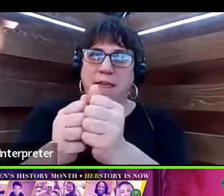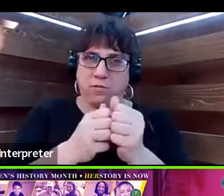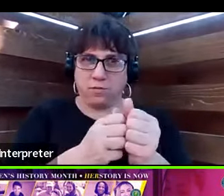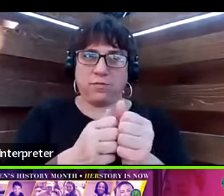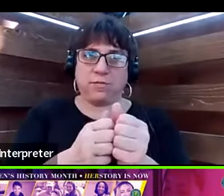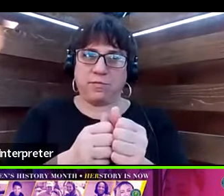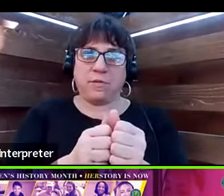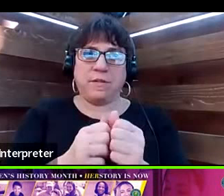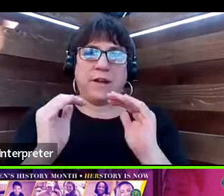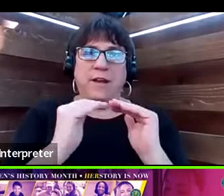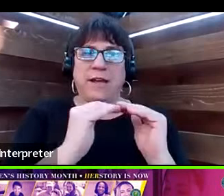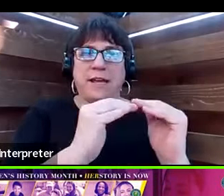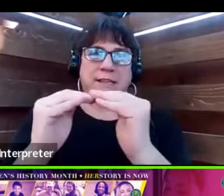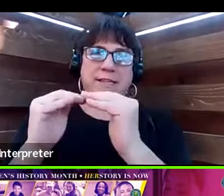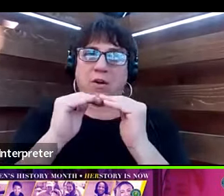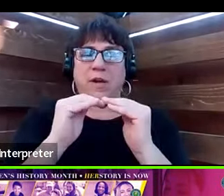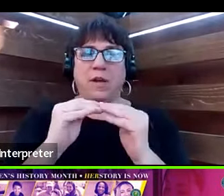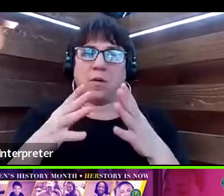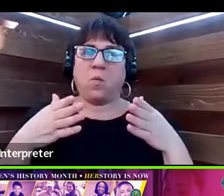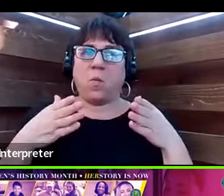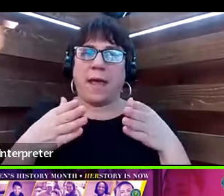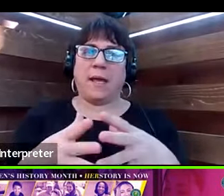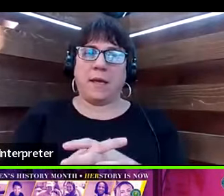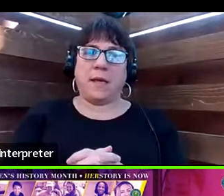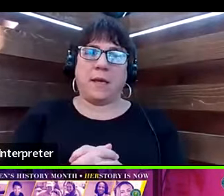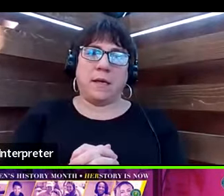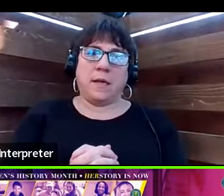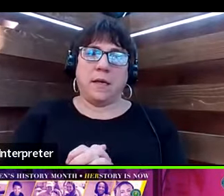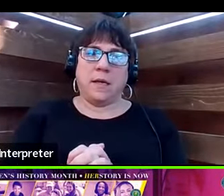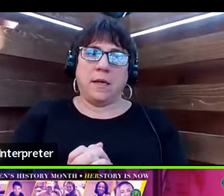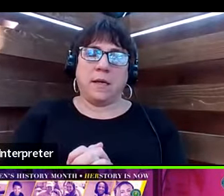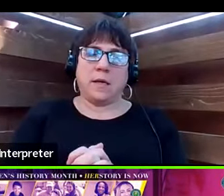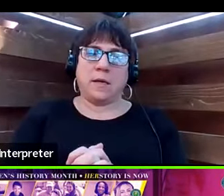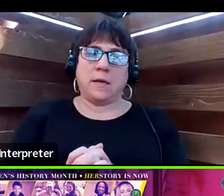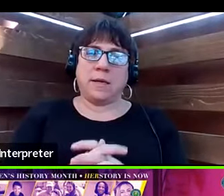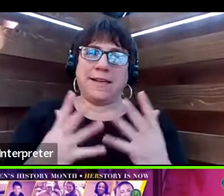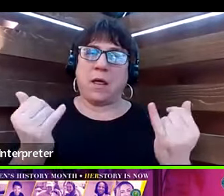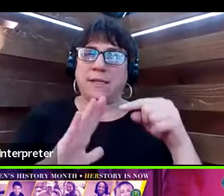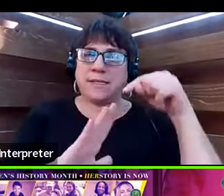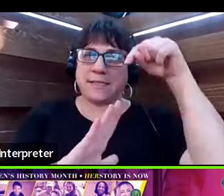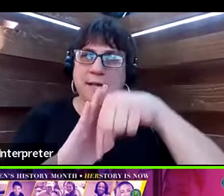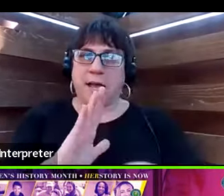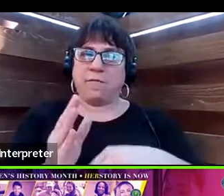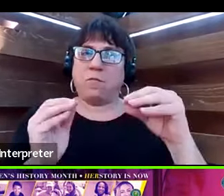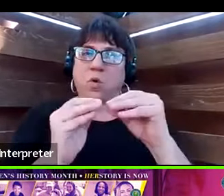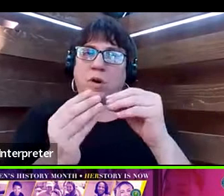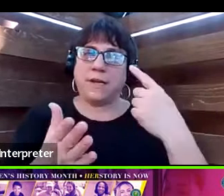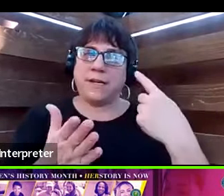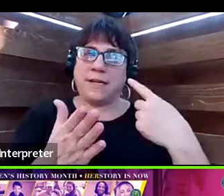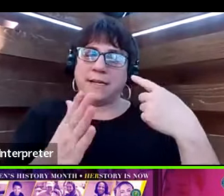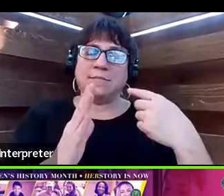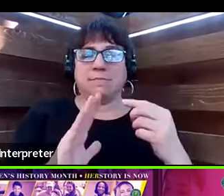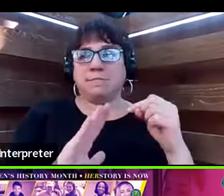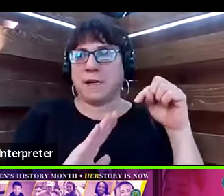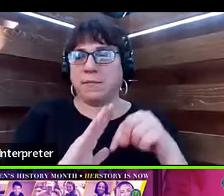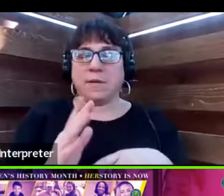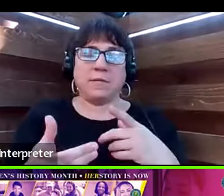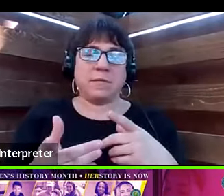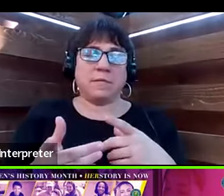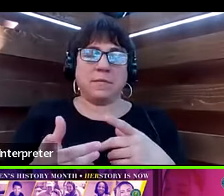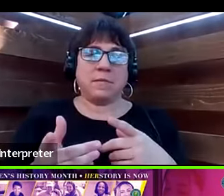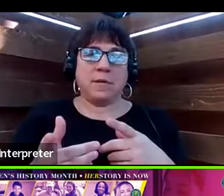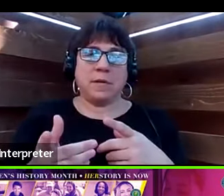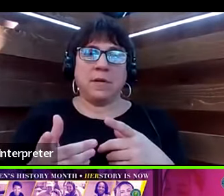a very egalitarian way. So let's dive in deeper. So creating diversity in women's leadership